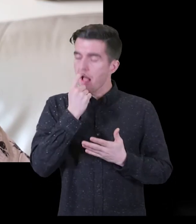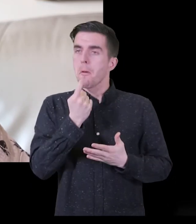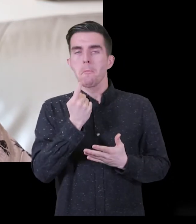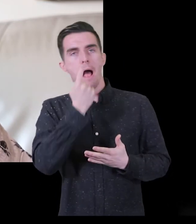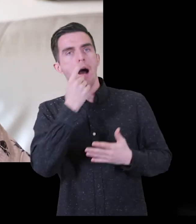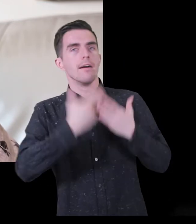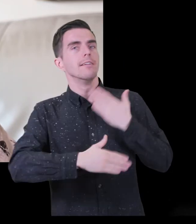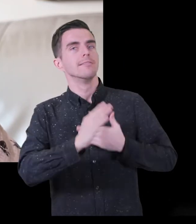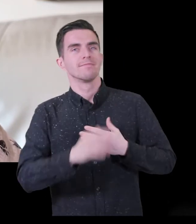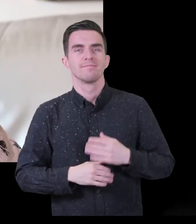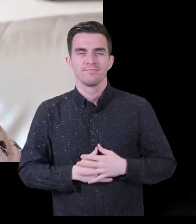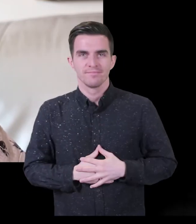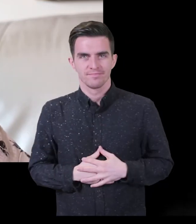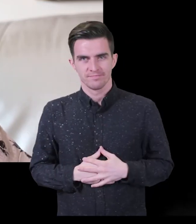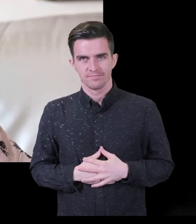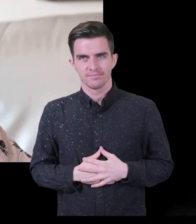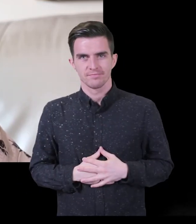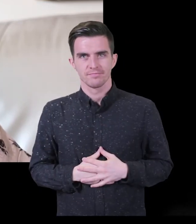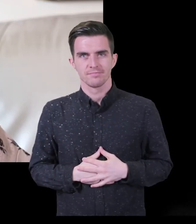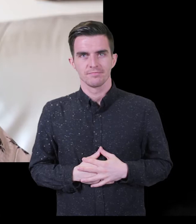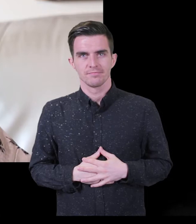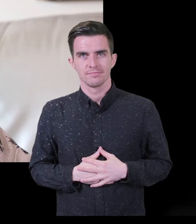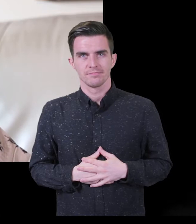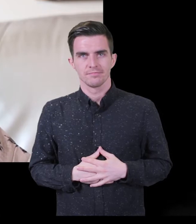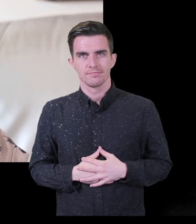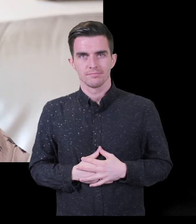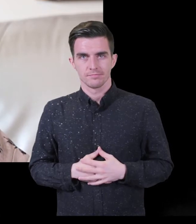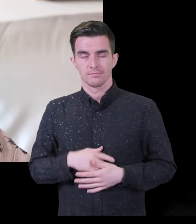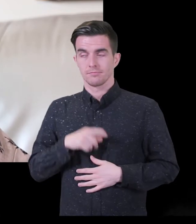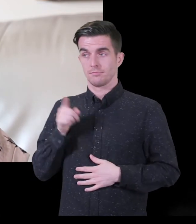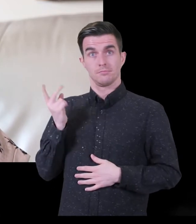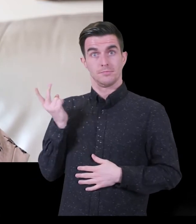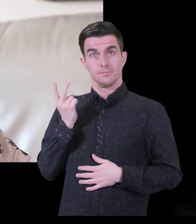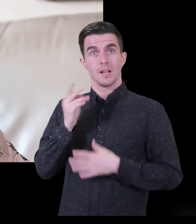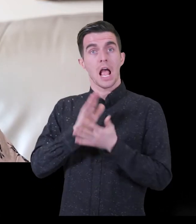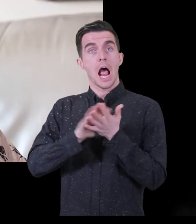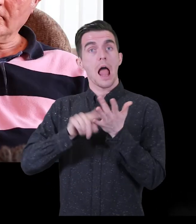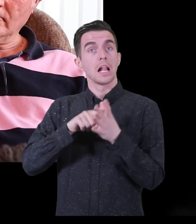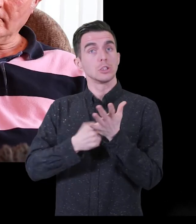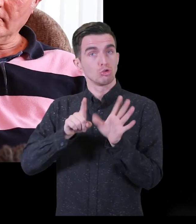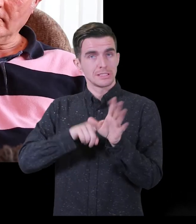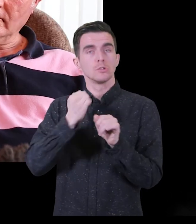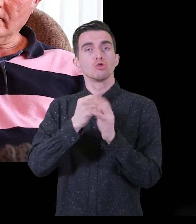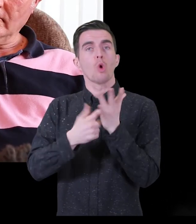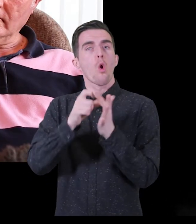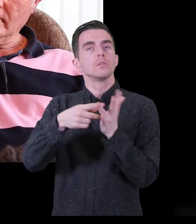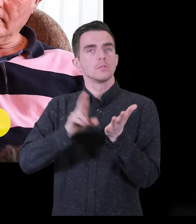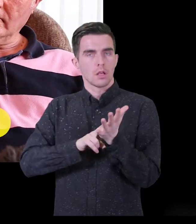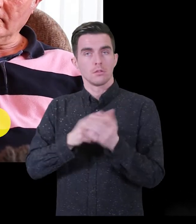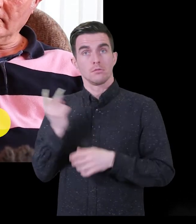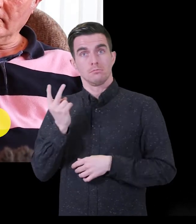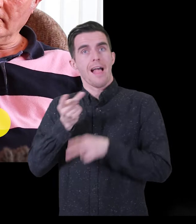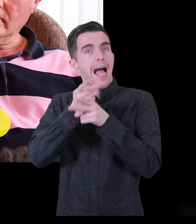there. And when she left I felt a wee bit brighter that something could be done to help me. The assessment process